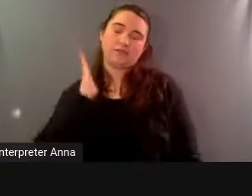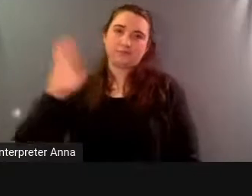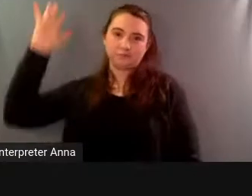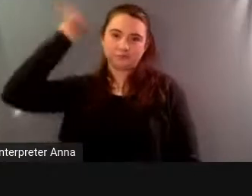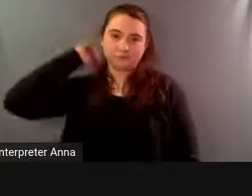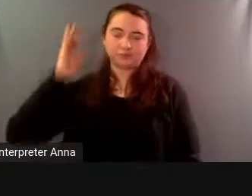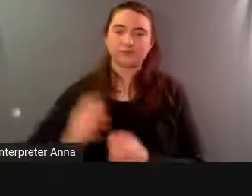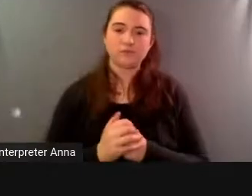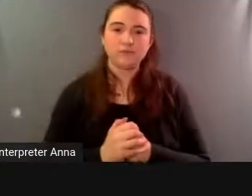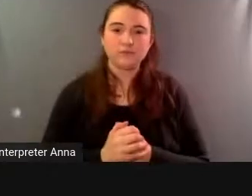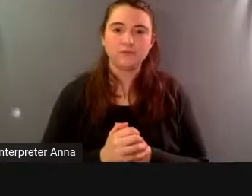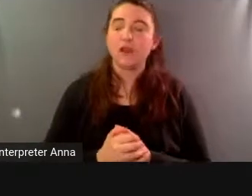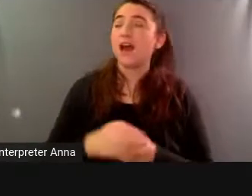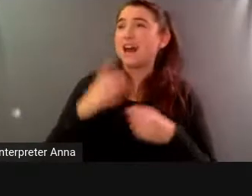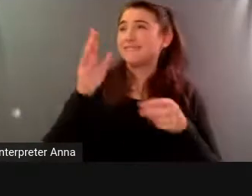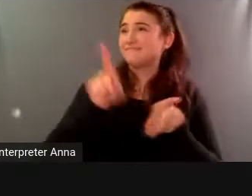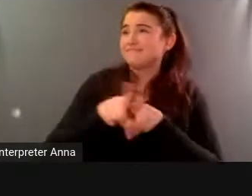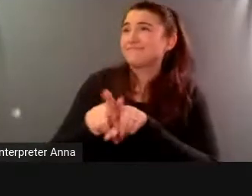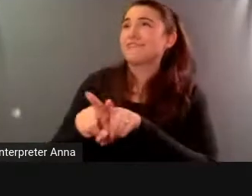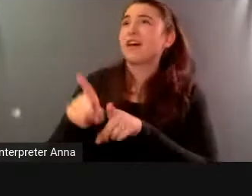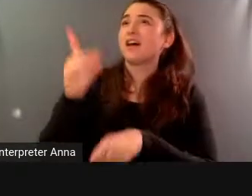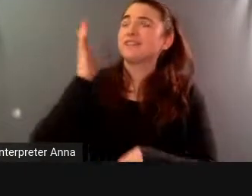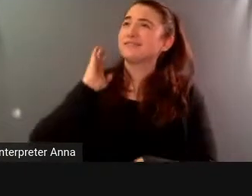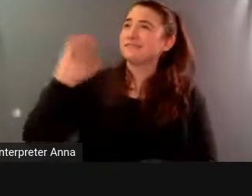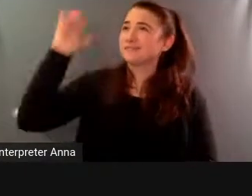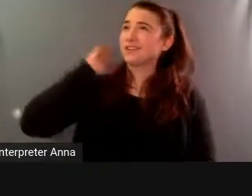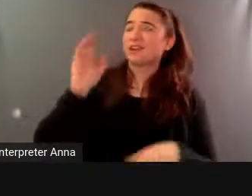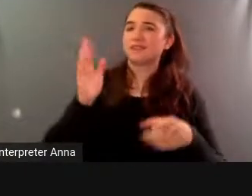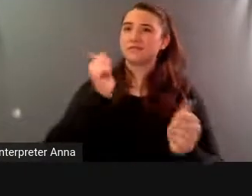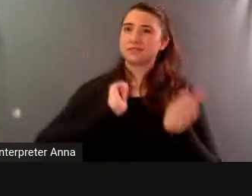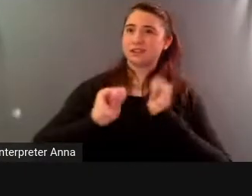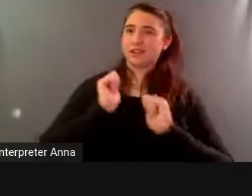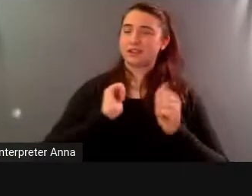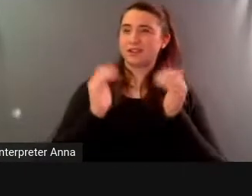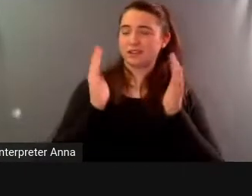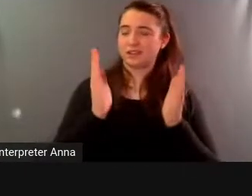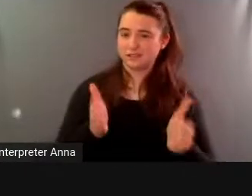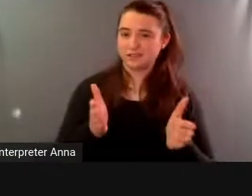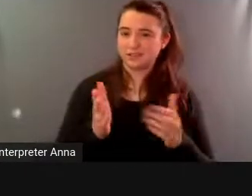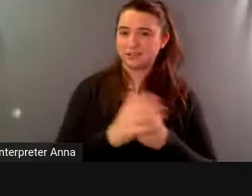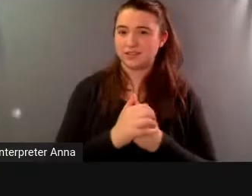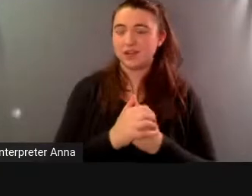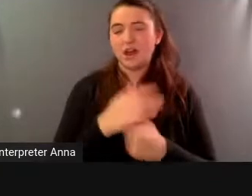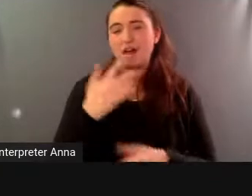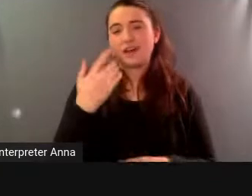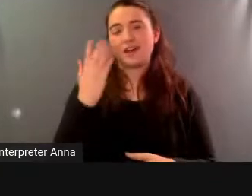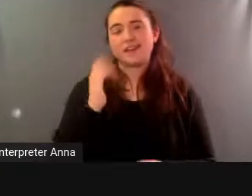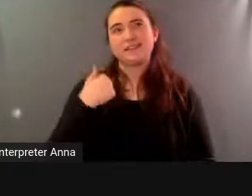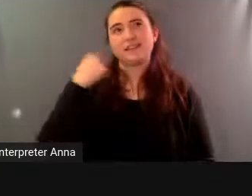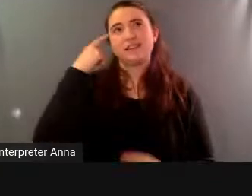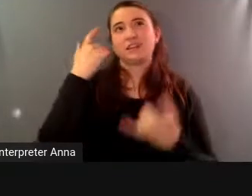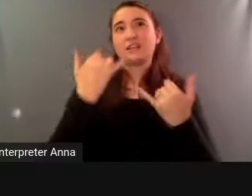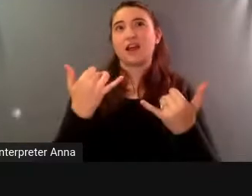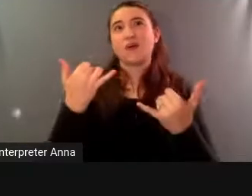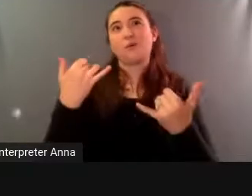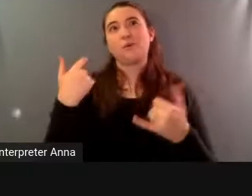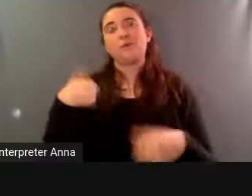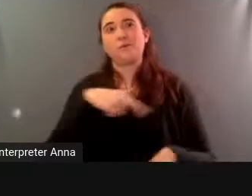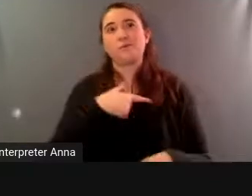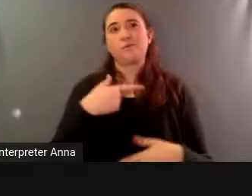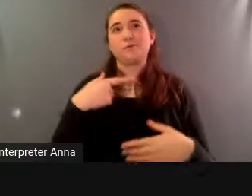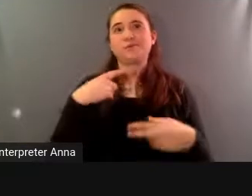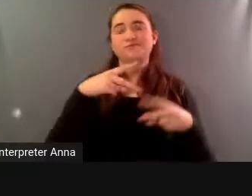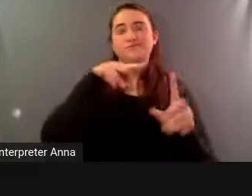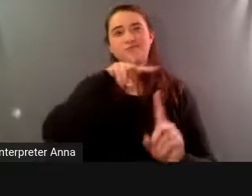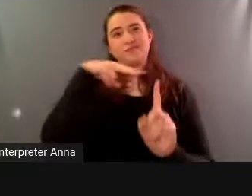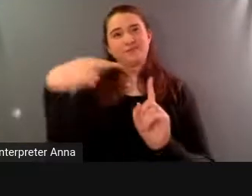combined with science i mean now we think of it as like a stem or steam education and this interdisciplinary nature of what they were